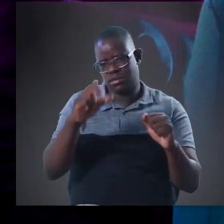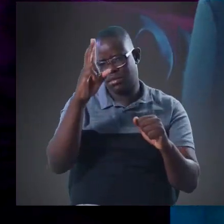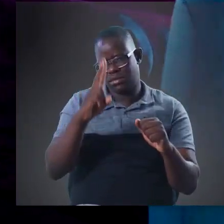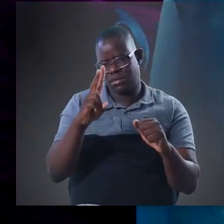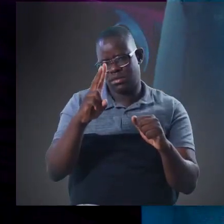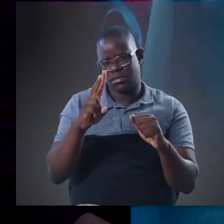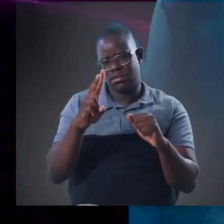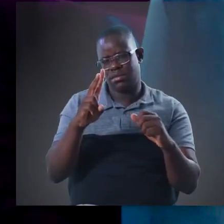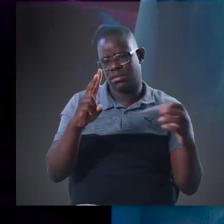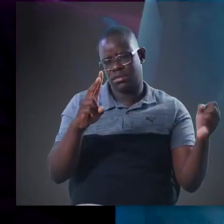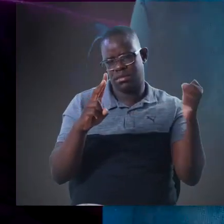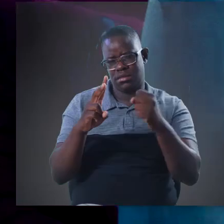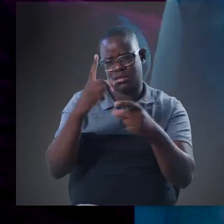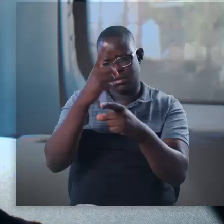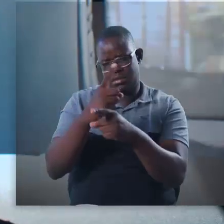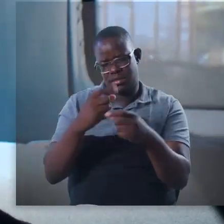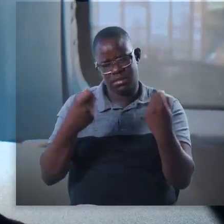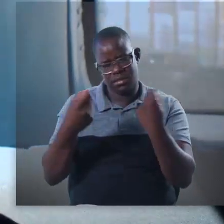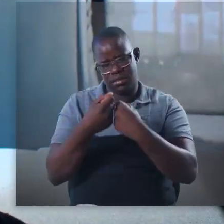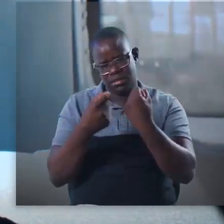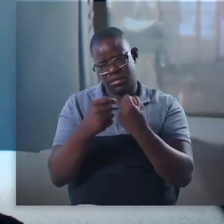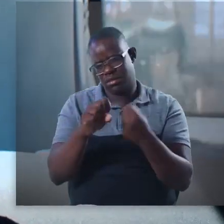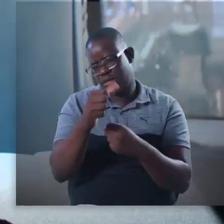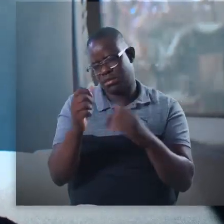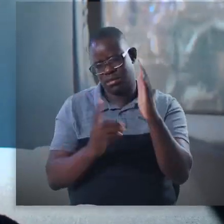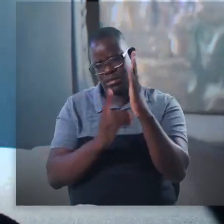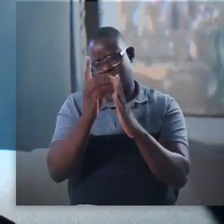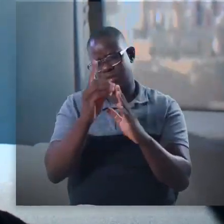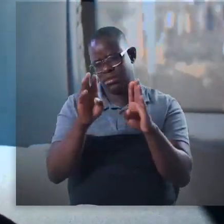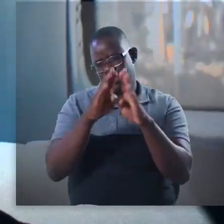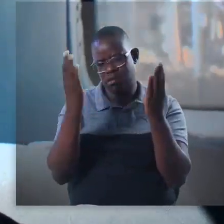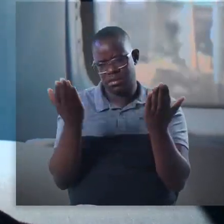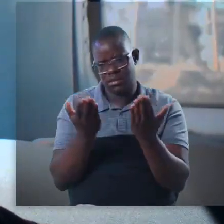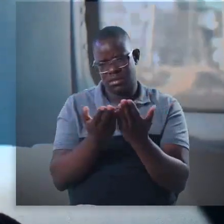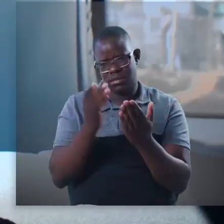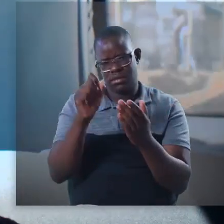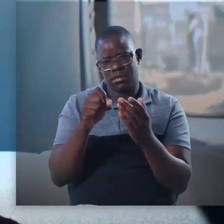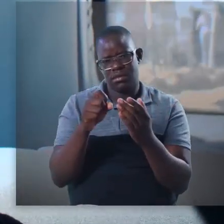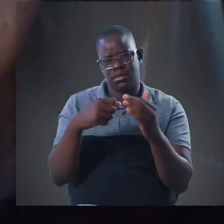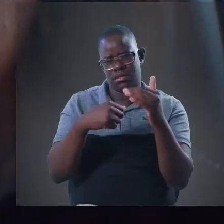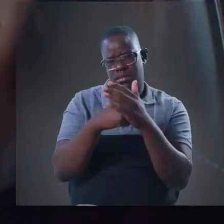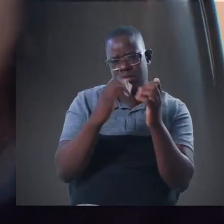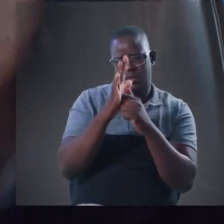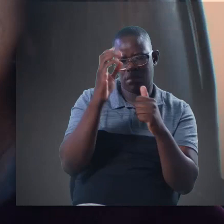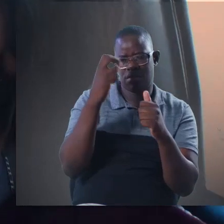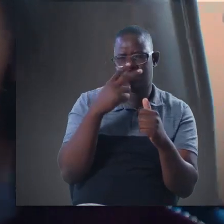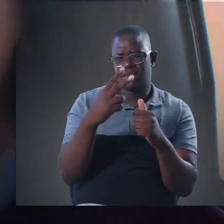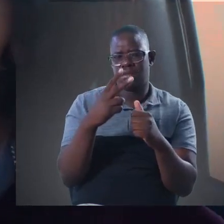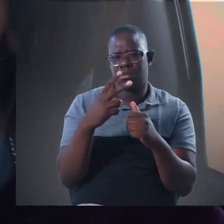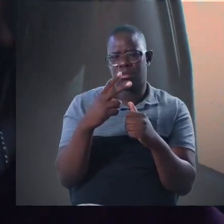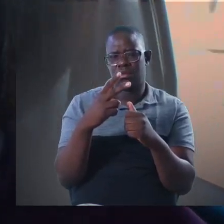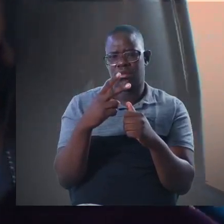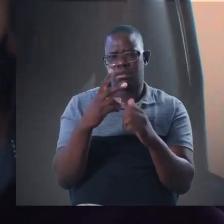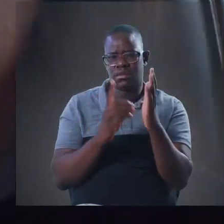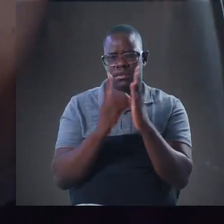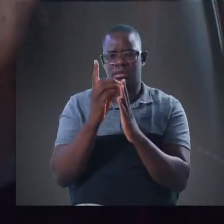Yes, that is especially true of our country. After Namibia's independence, the people and the new government face the same challenges as the rest